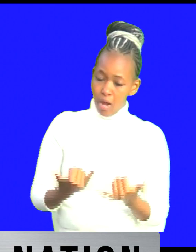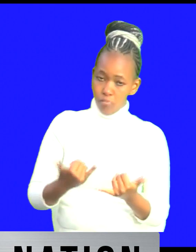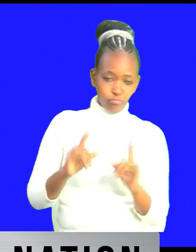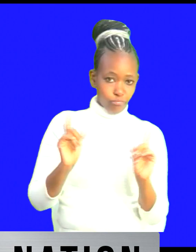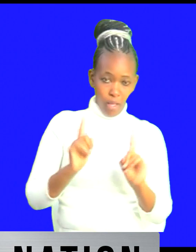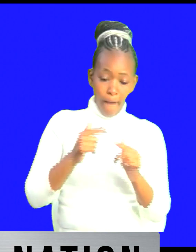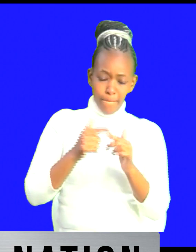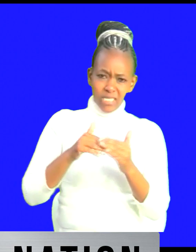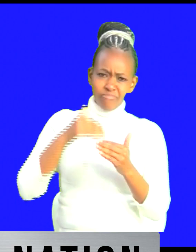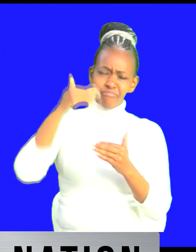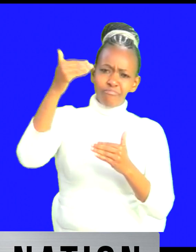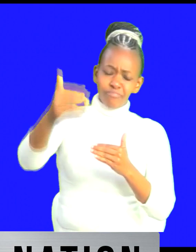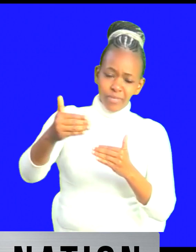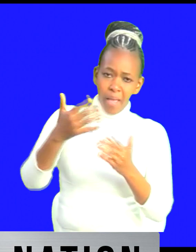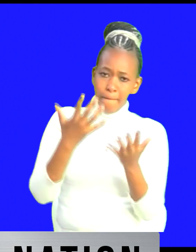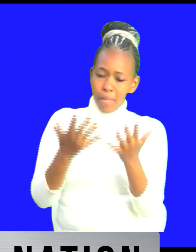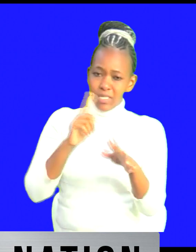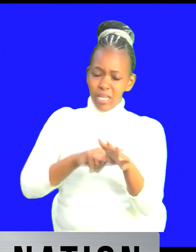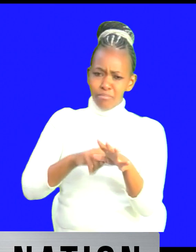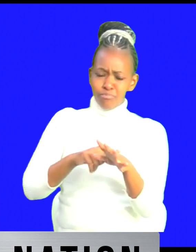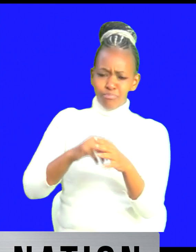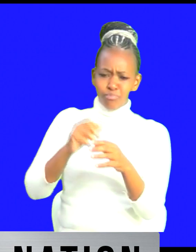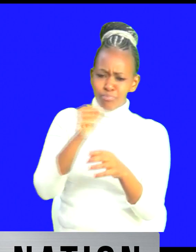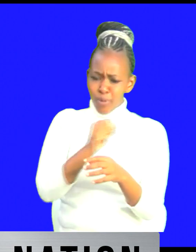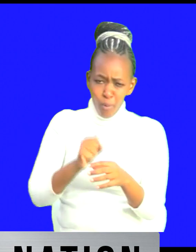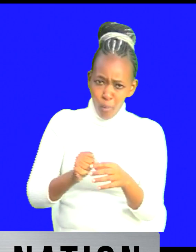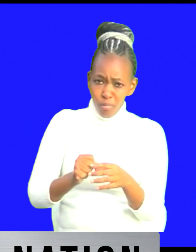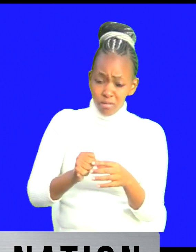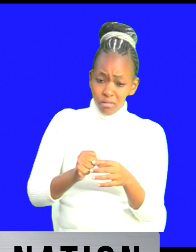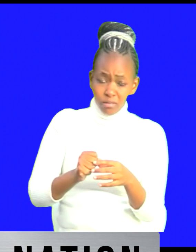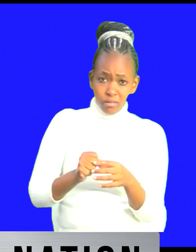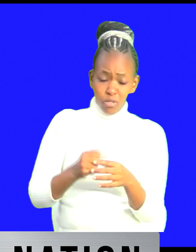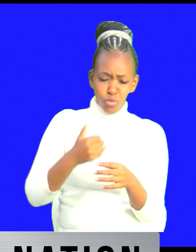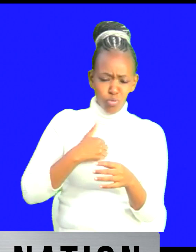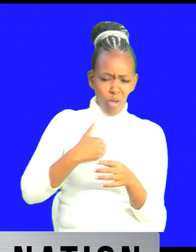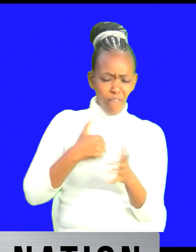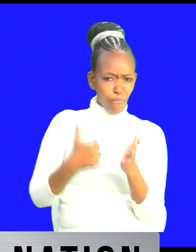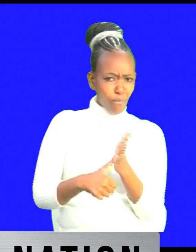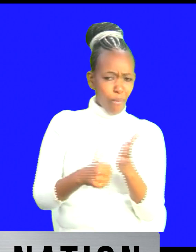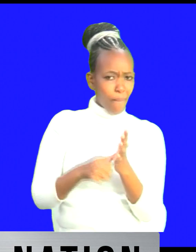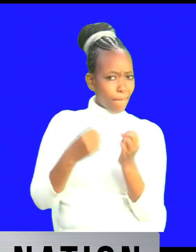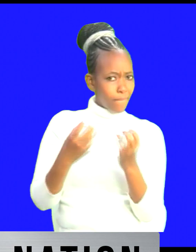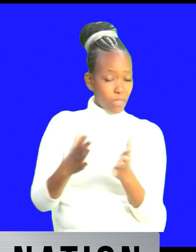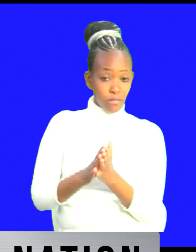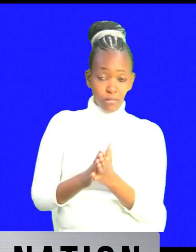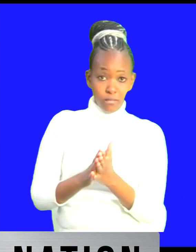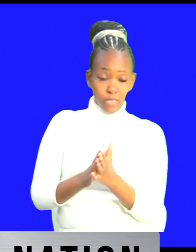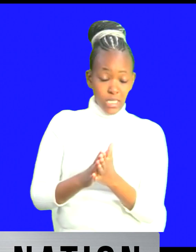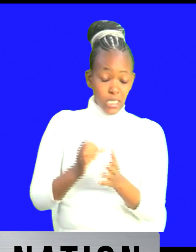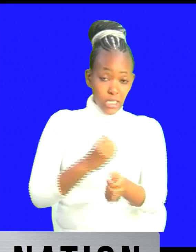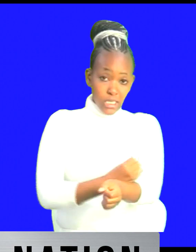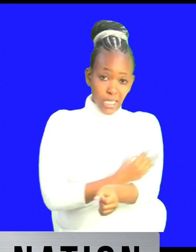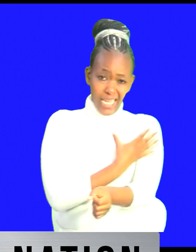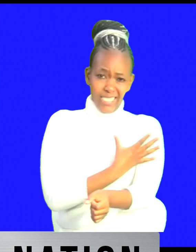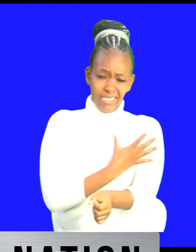life you find that you're in your 40s you're in your 50s and you already have an unknown strange cancer